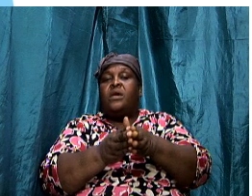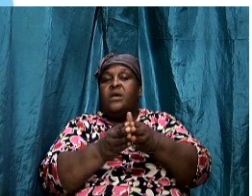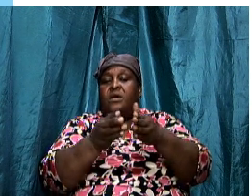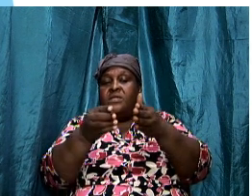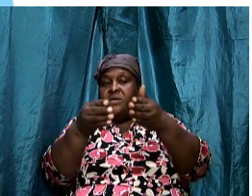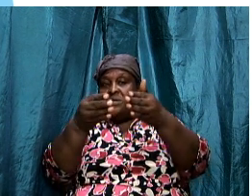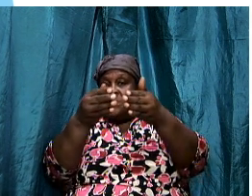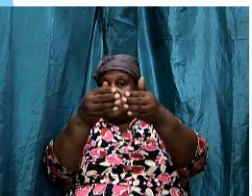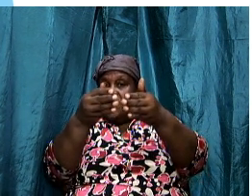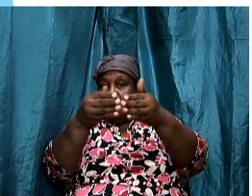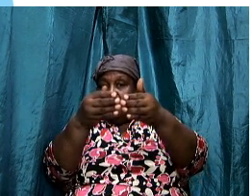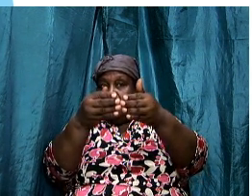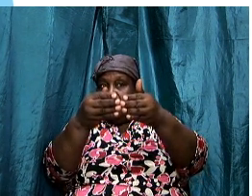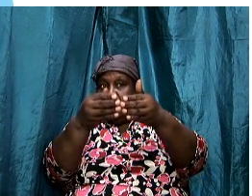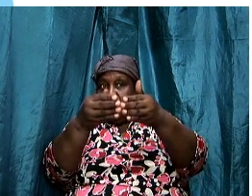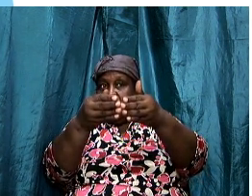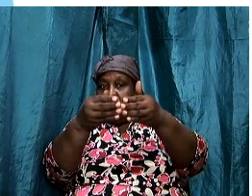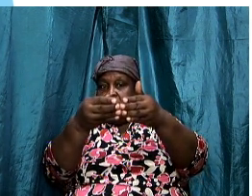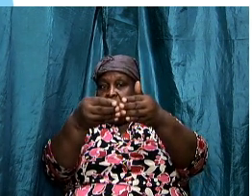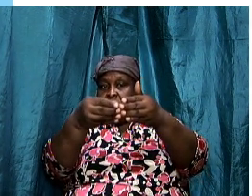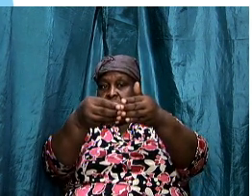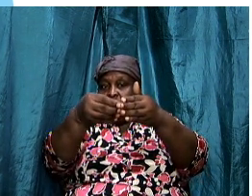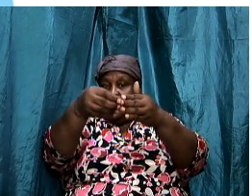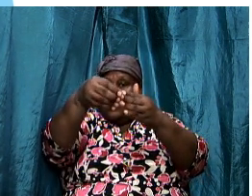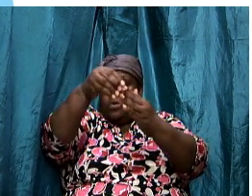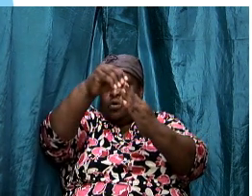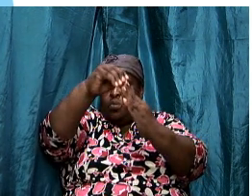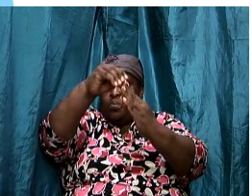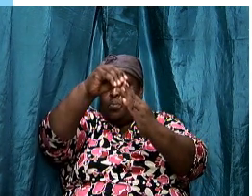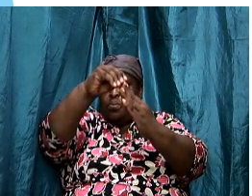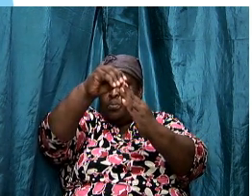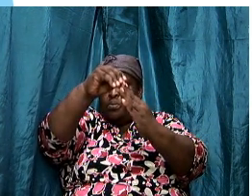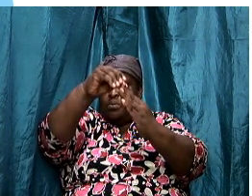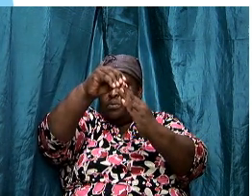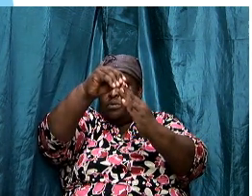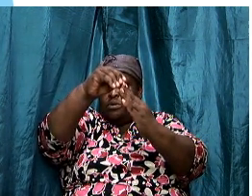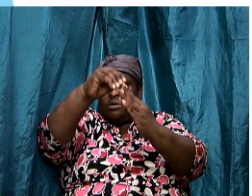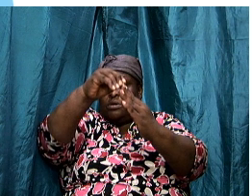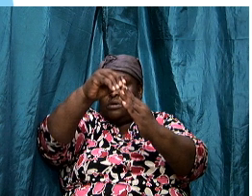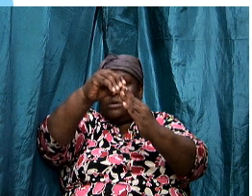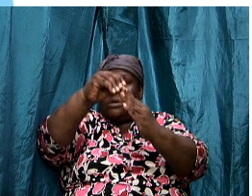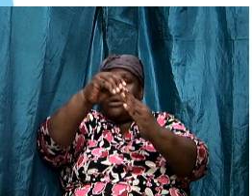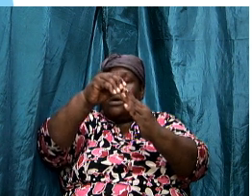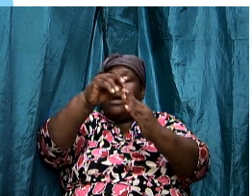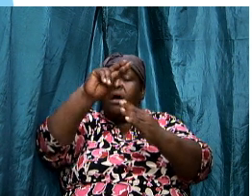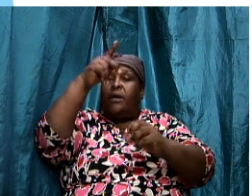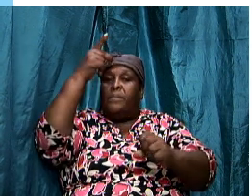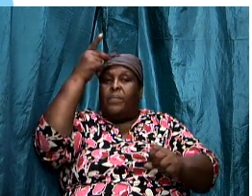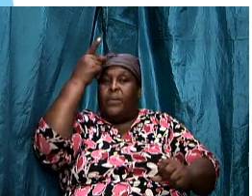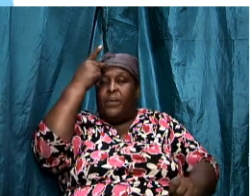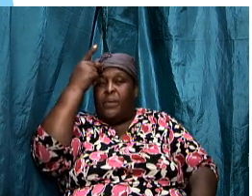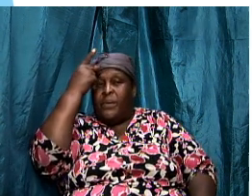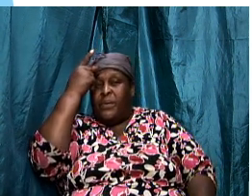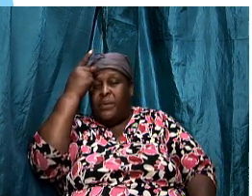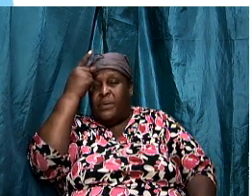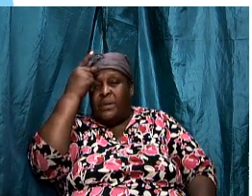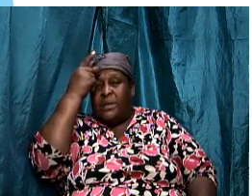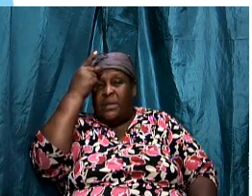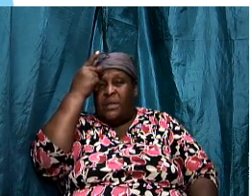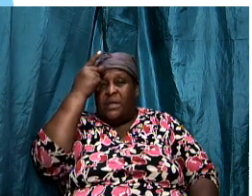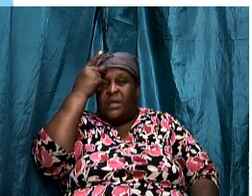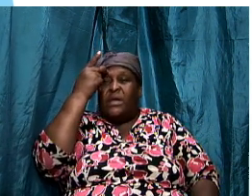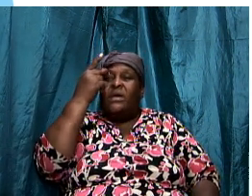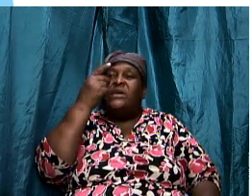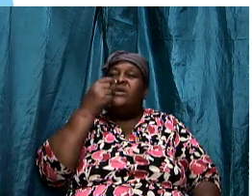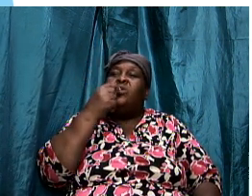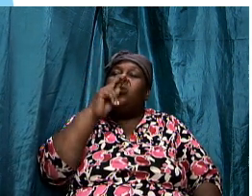of it turned upwards. And Paul literally